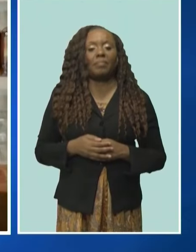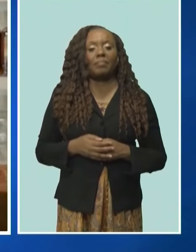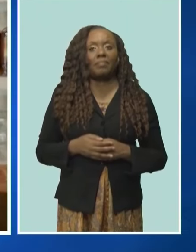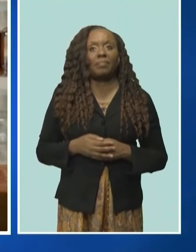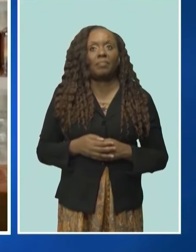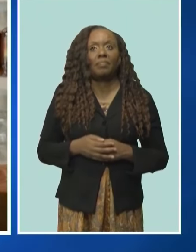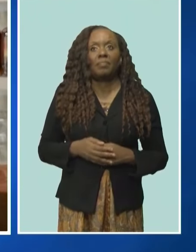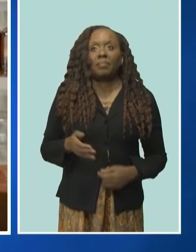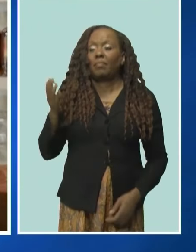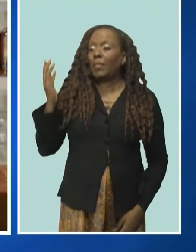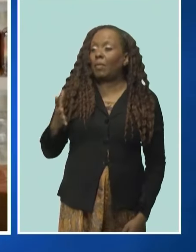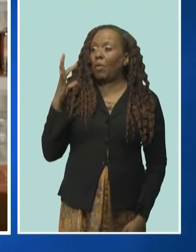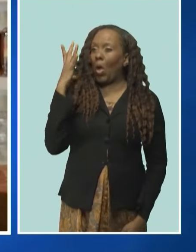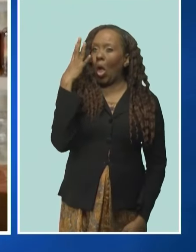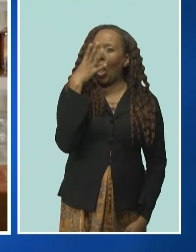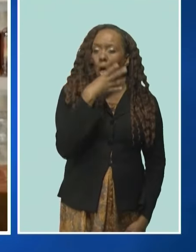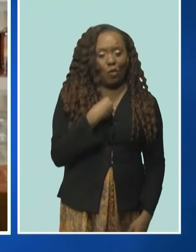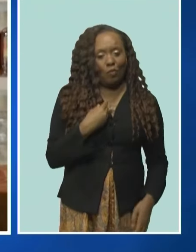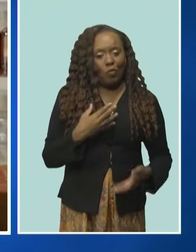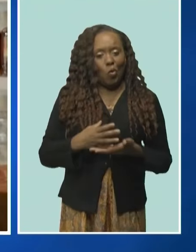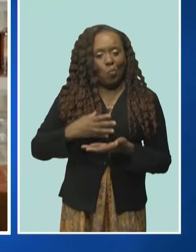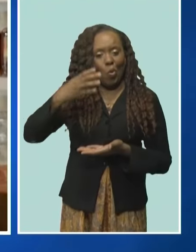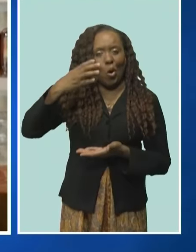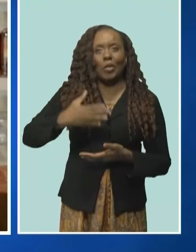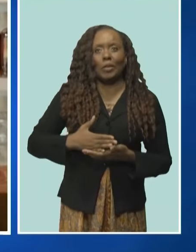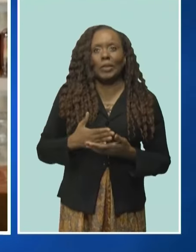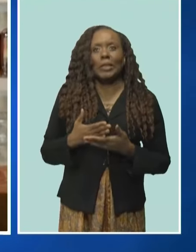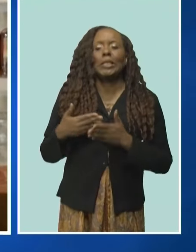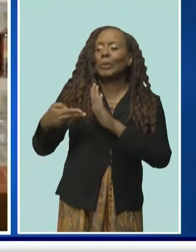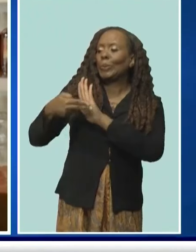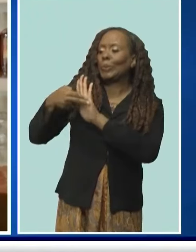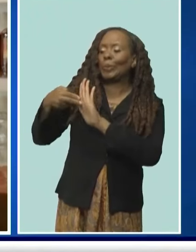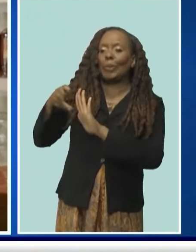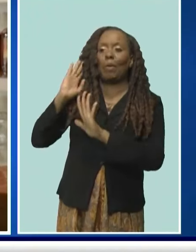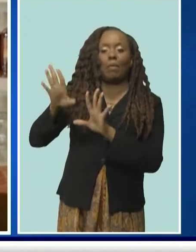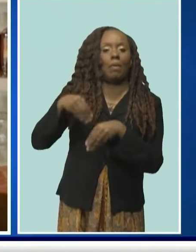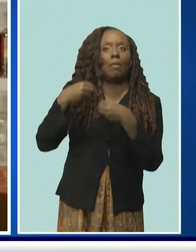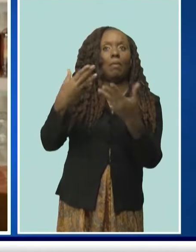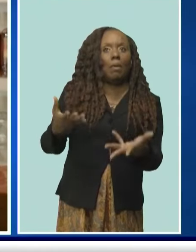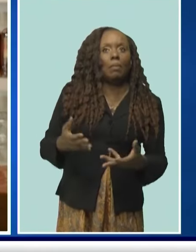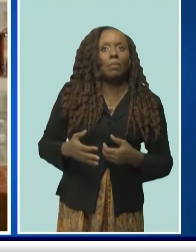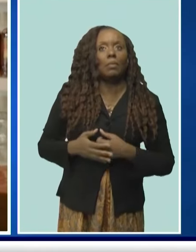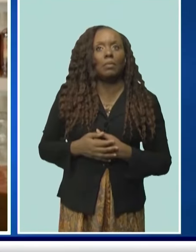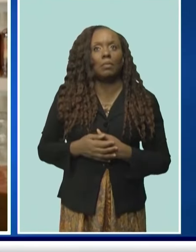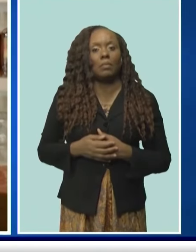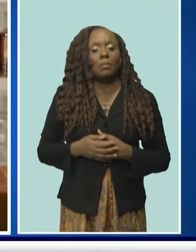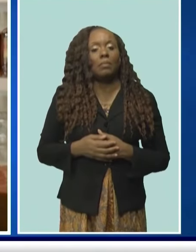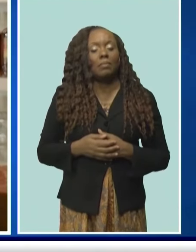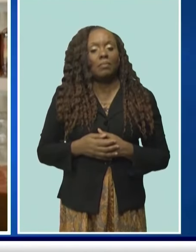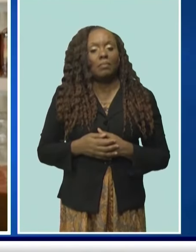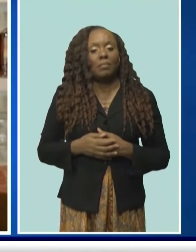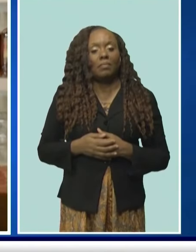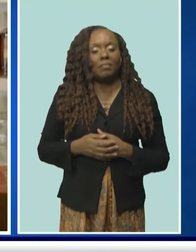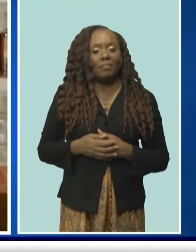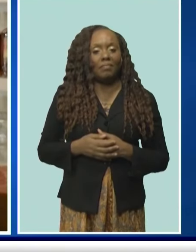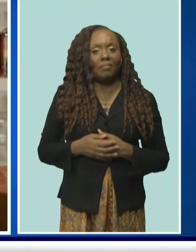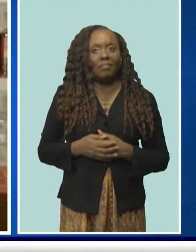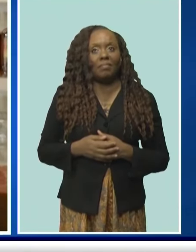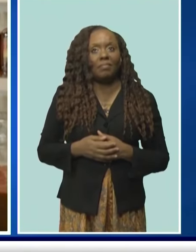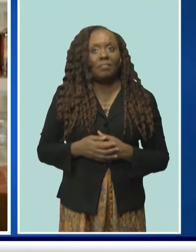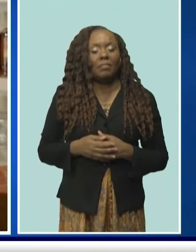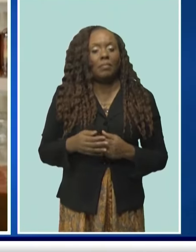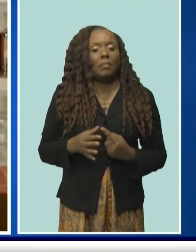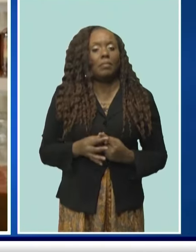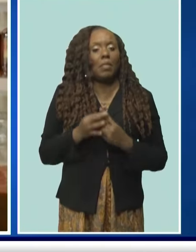This beautiful bottle and beautiful label will be available and is already available in location,